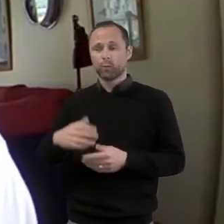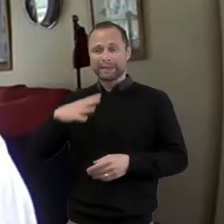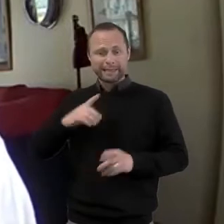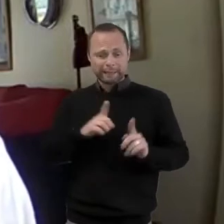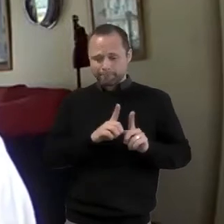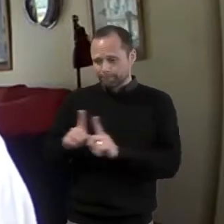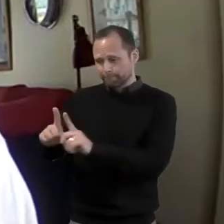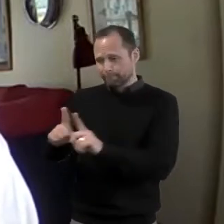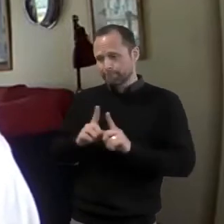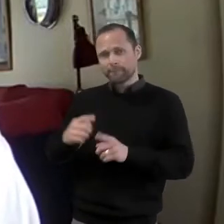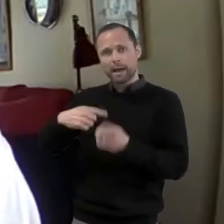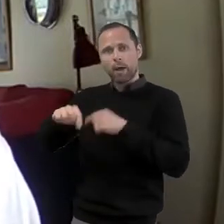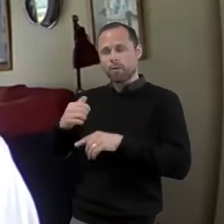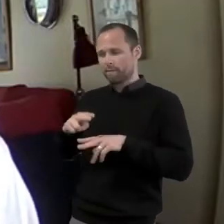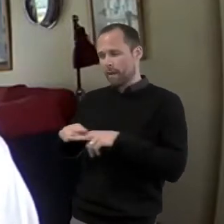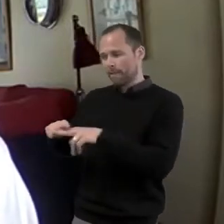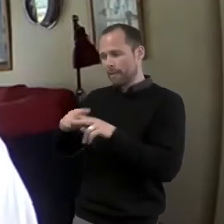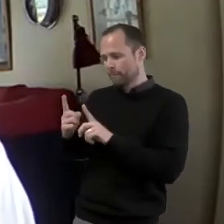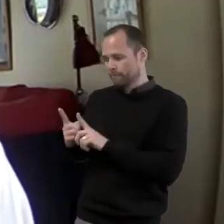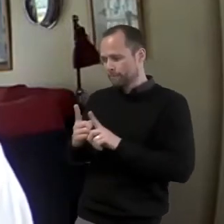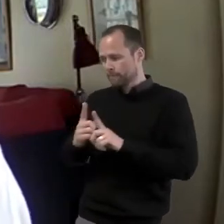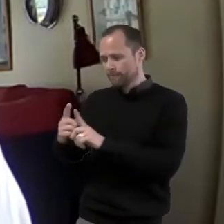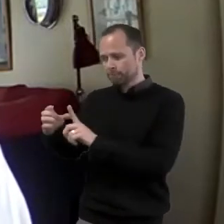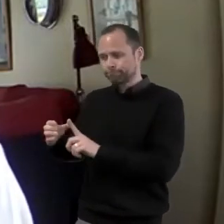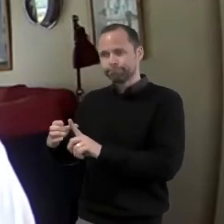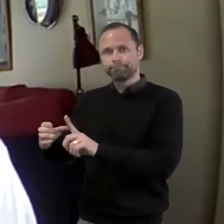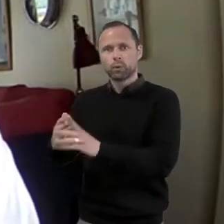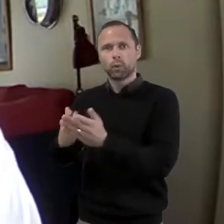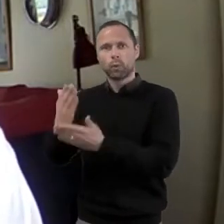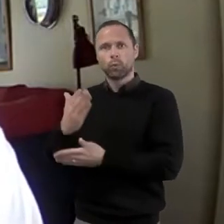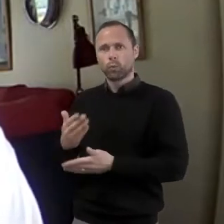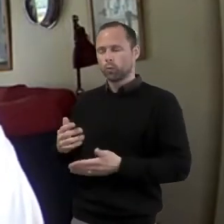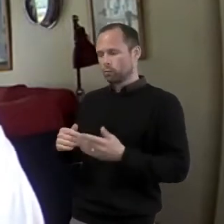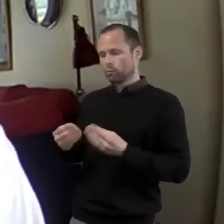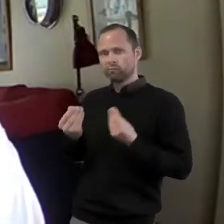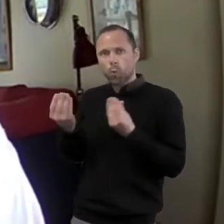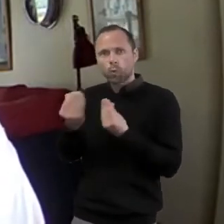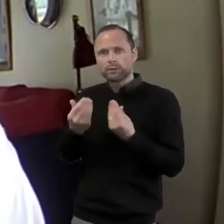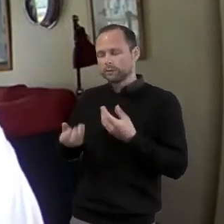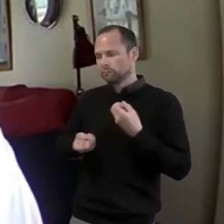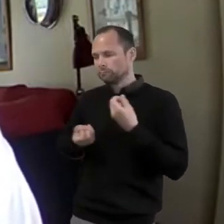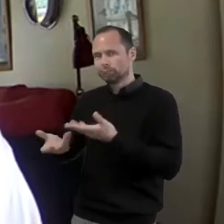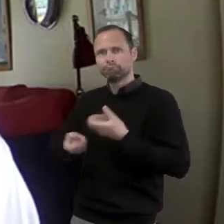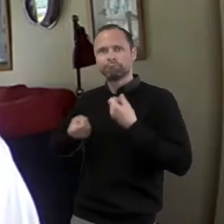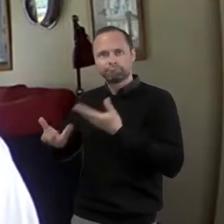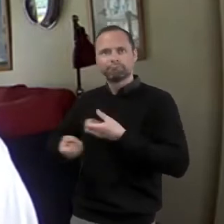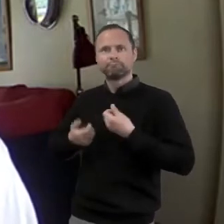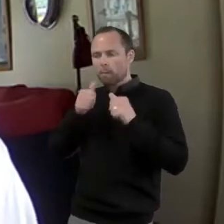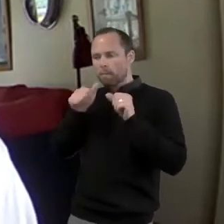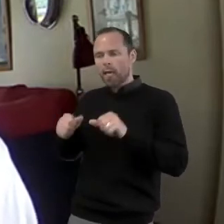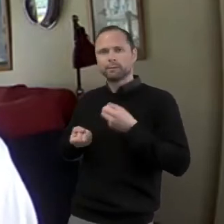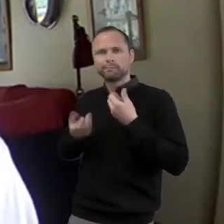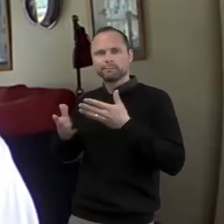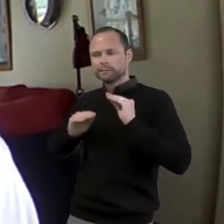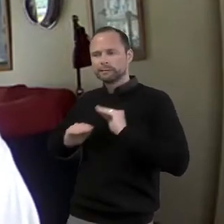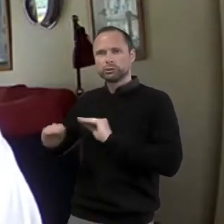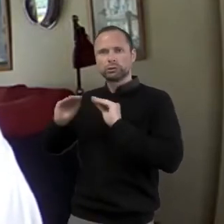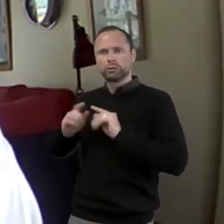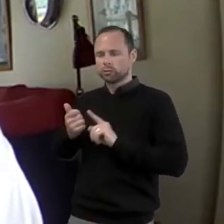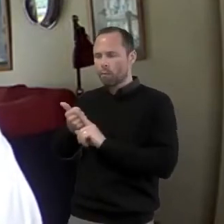their amazing role and resourcing them from our experiences and training so that we can bless their families.